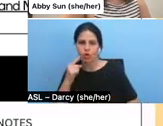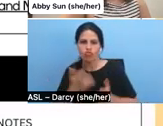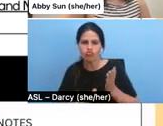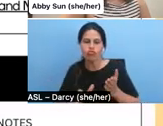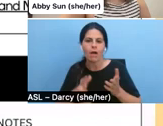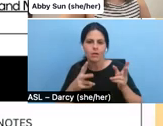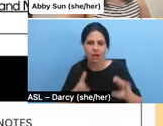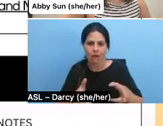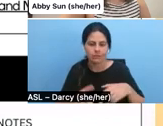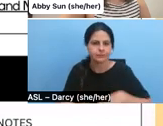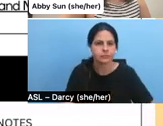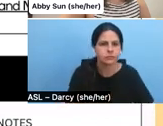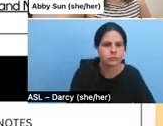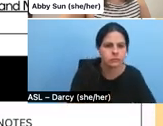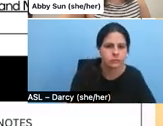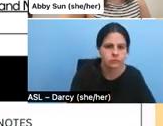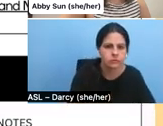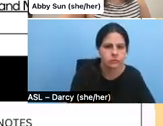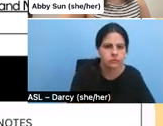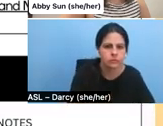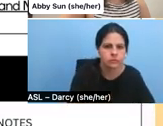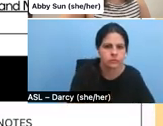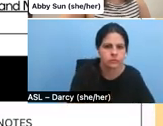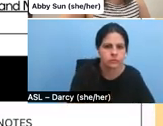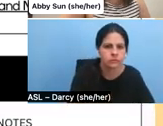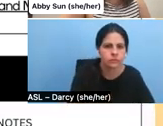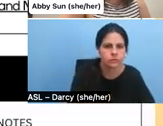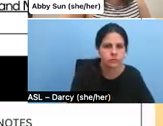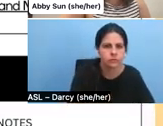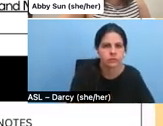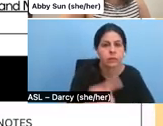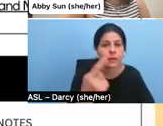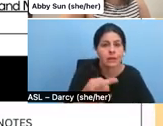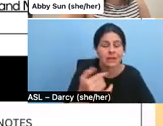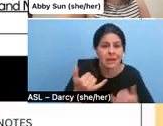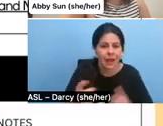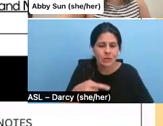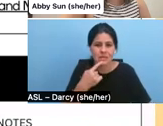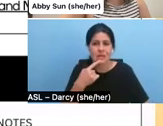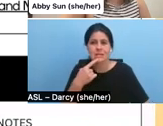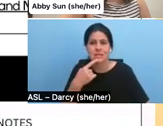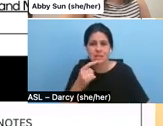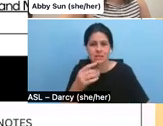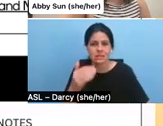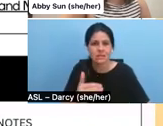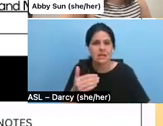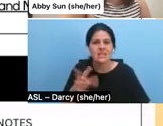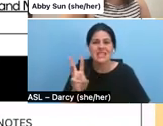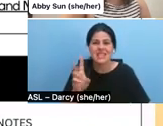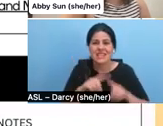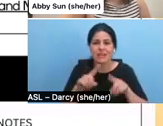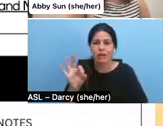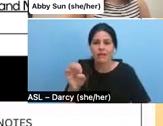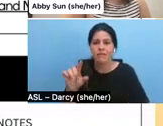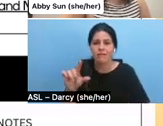we can see they have, now they have what looks like six different fellowship opportunities. They have a film